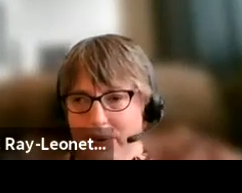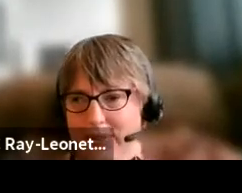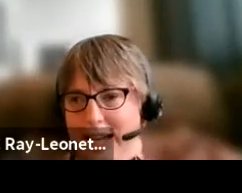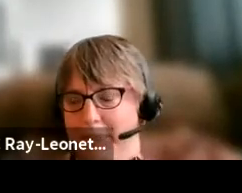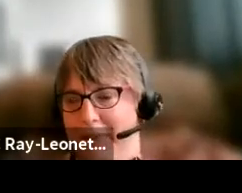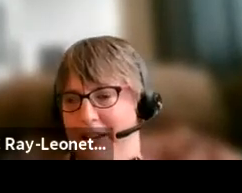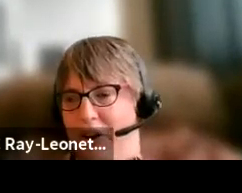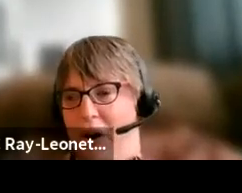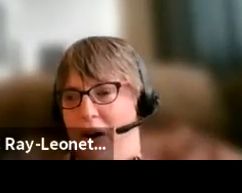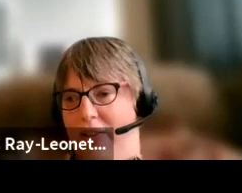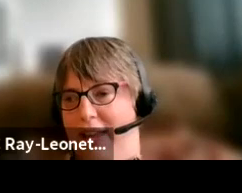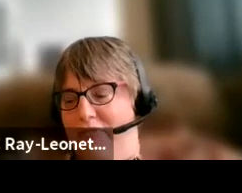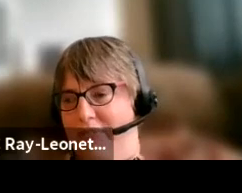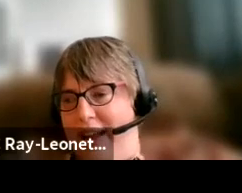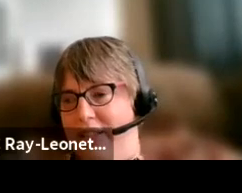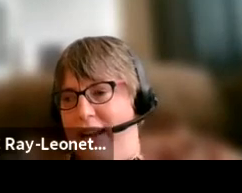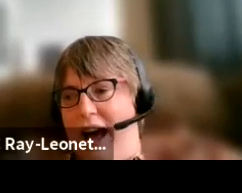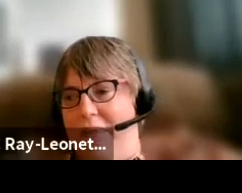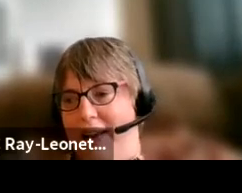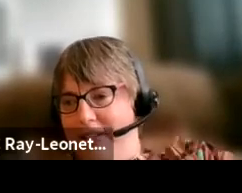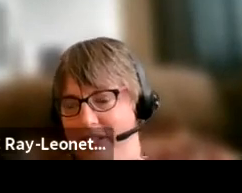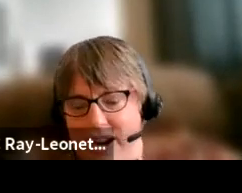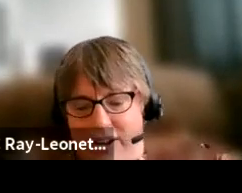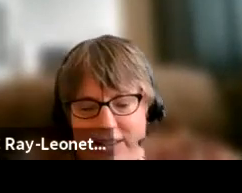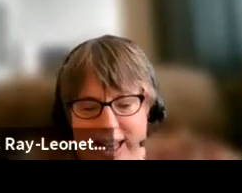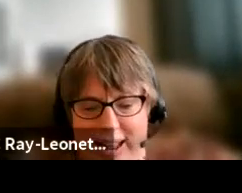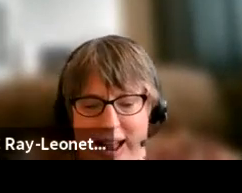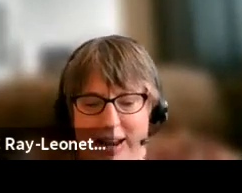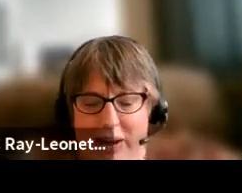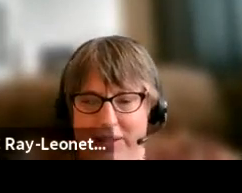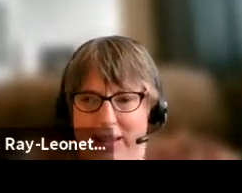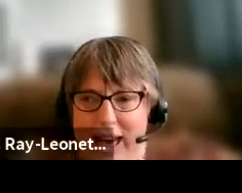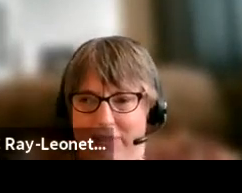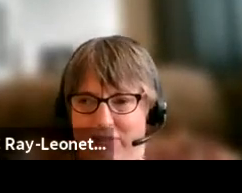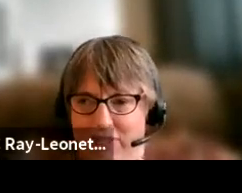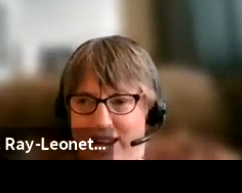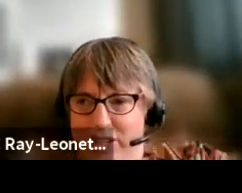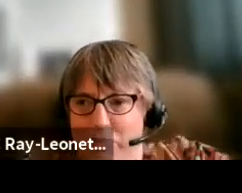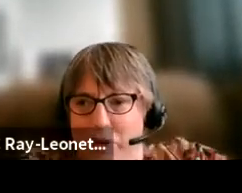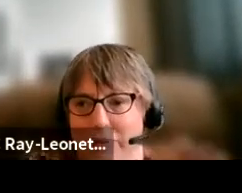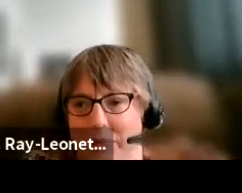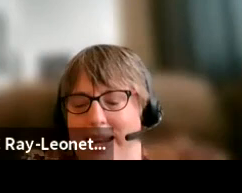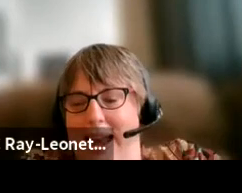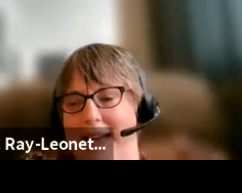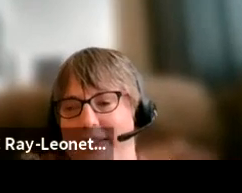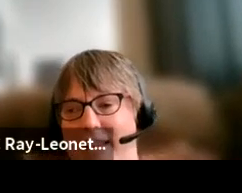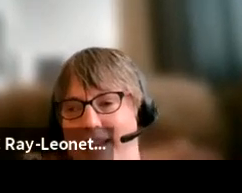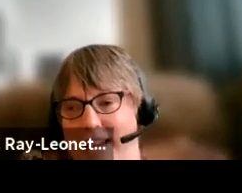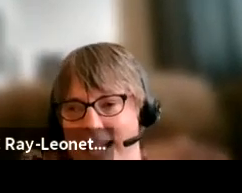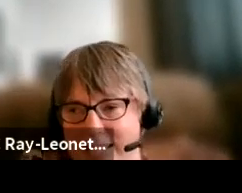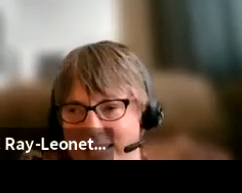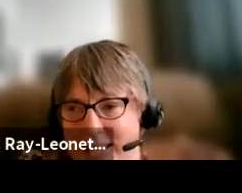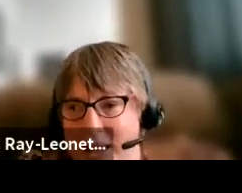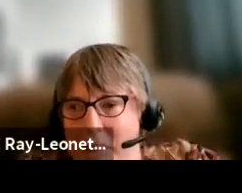So that's pretty much all the information that I wanted to share today. I know it's a lot of information, probably a lot to